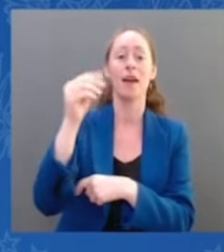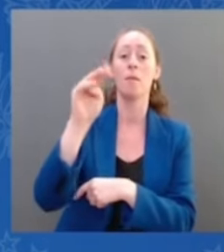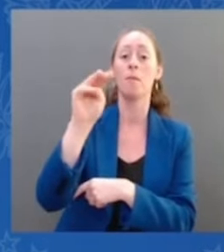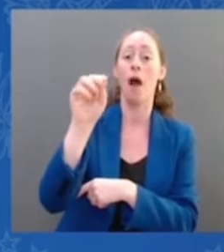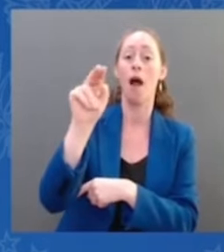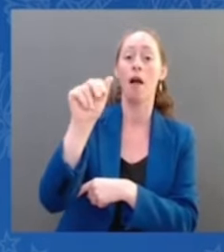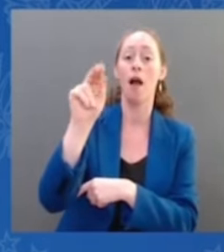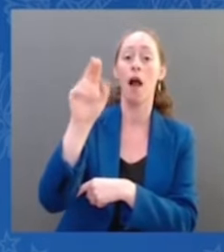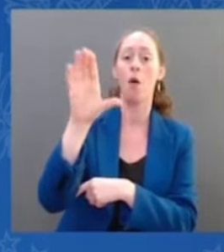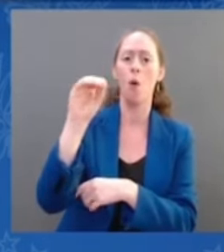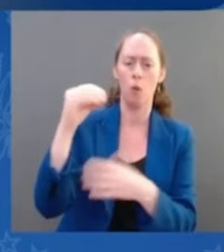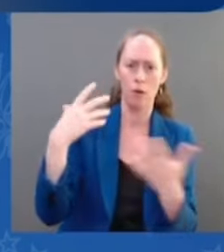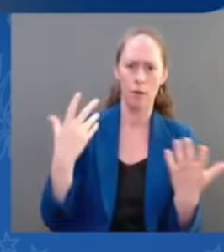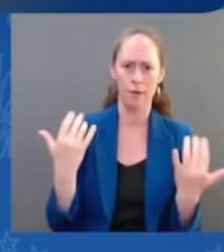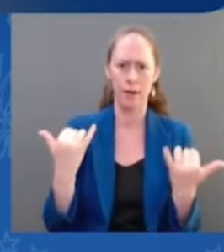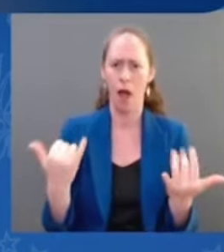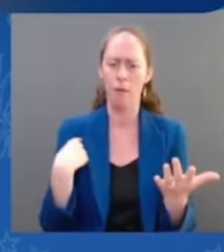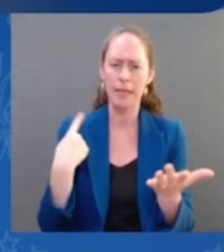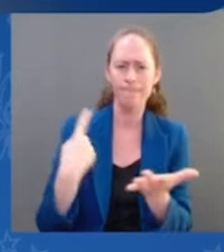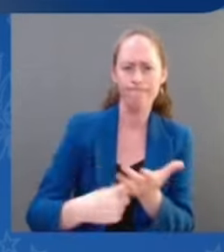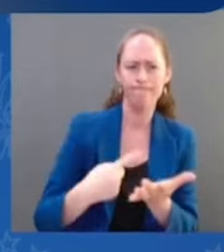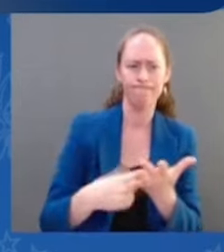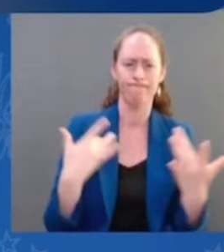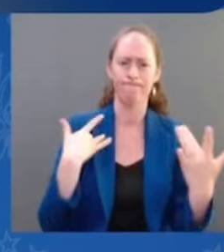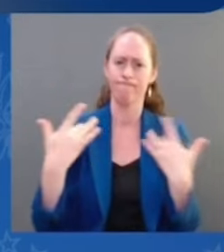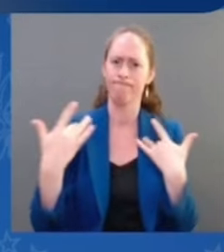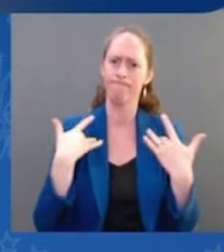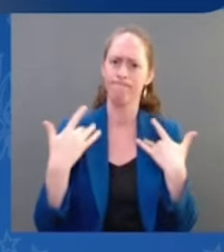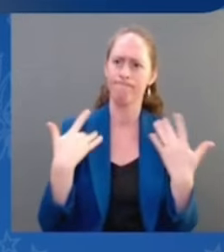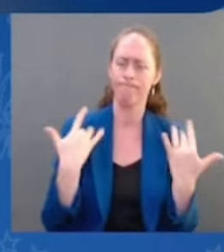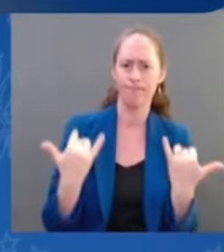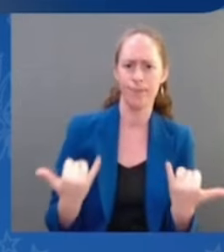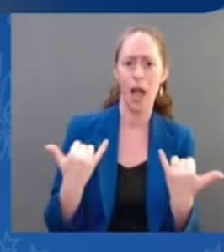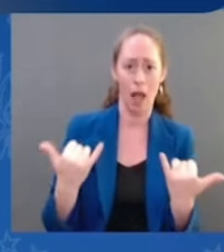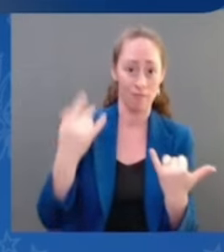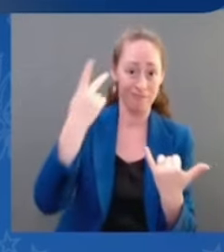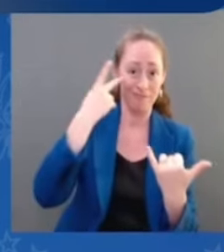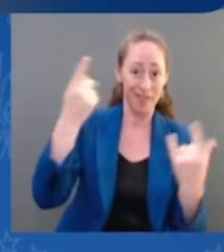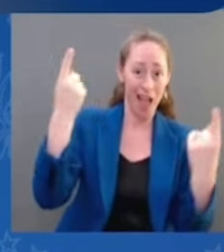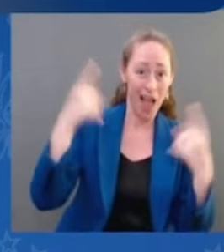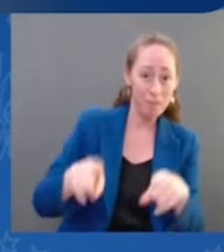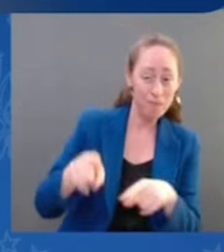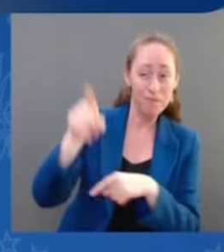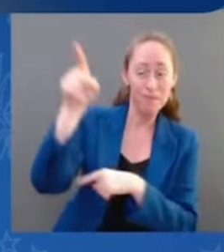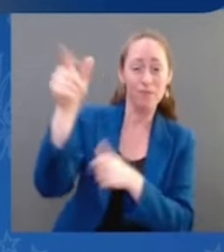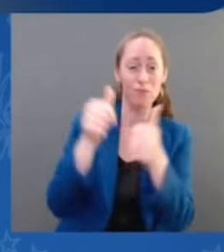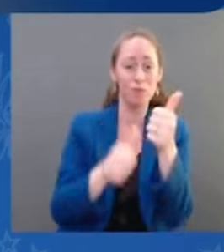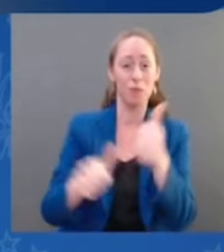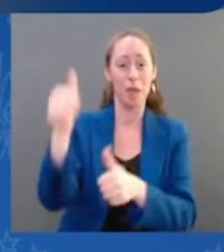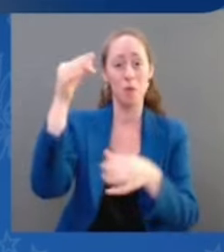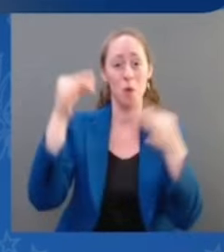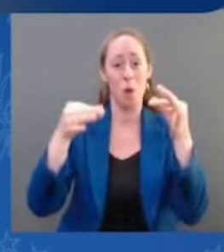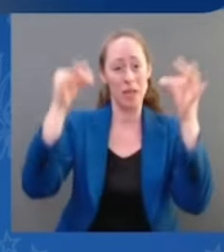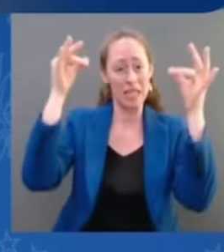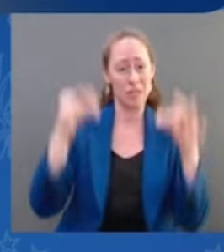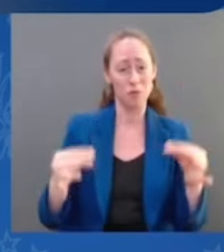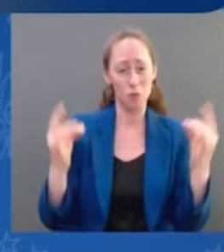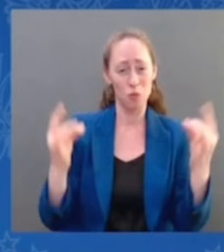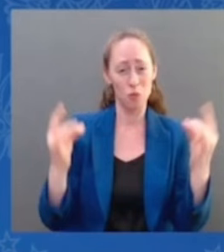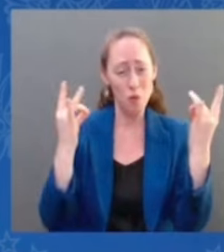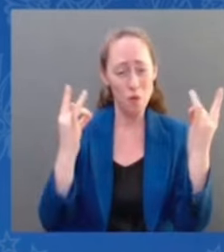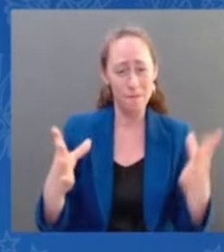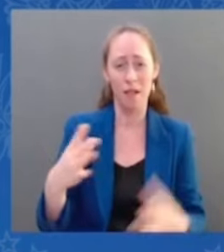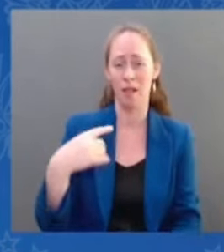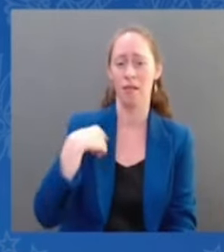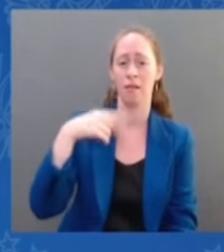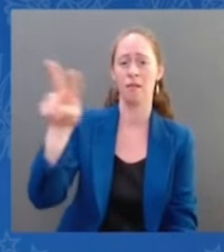wrongheaded decision to overturn Roe v. Wade. In both formalized actions I announced right after the